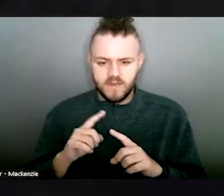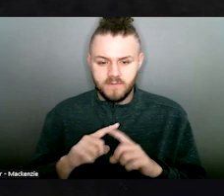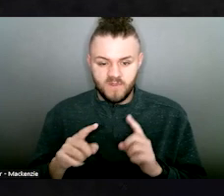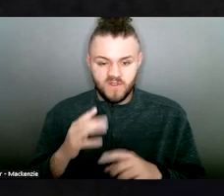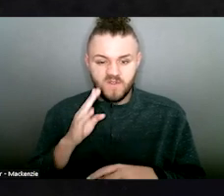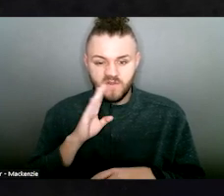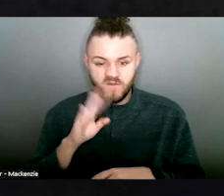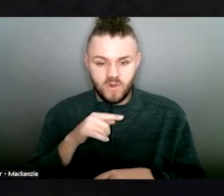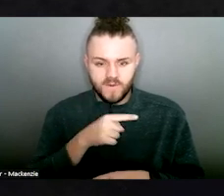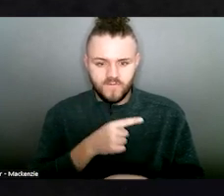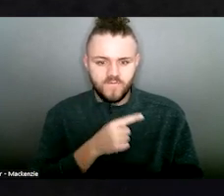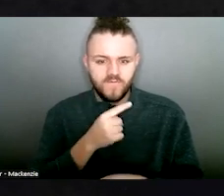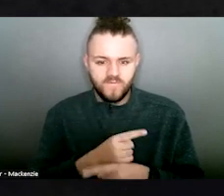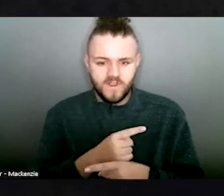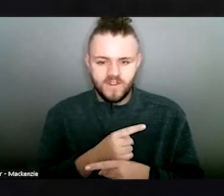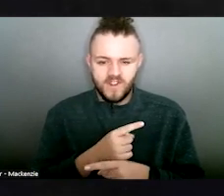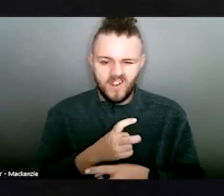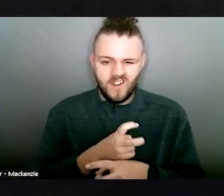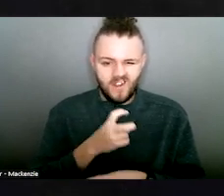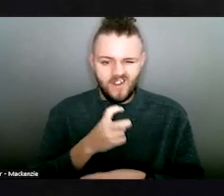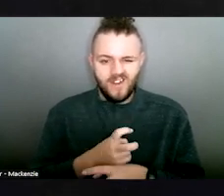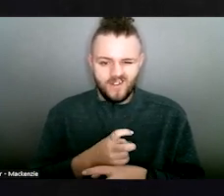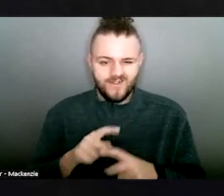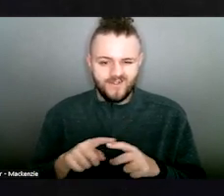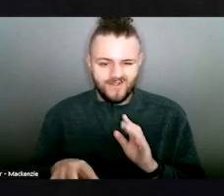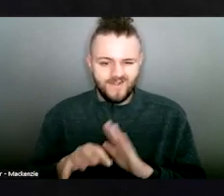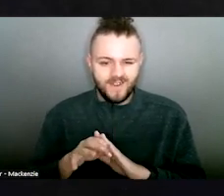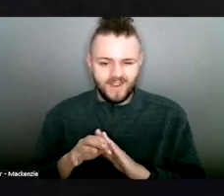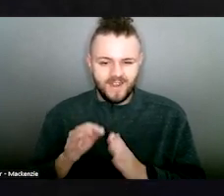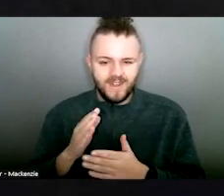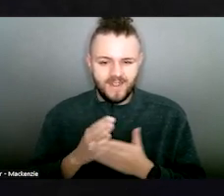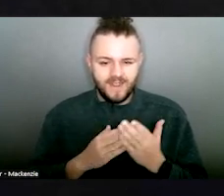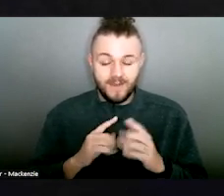It is so hard to get a line item in the state library. And we were starting from scrap.